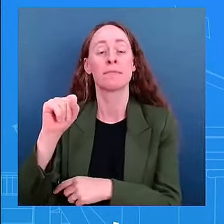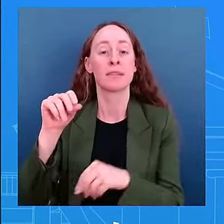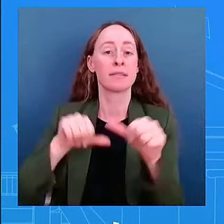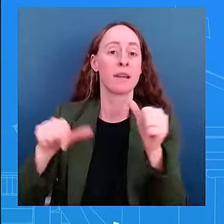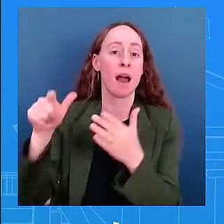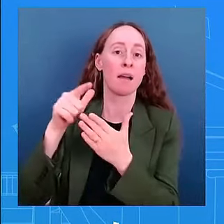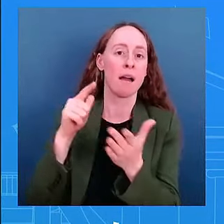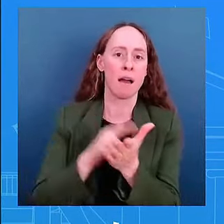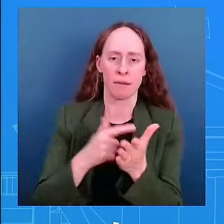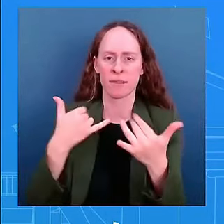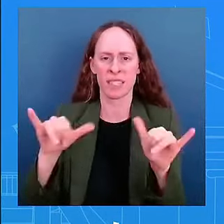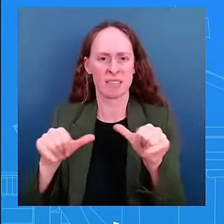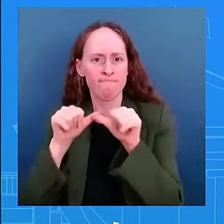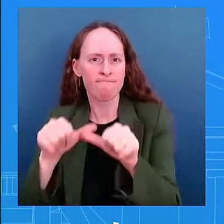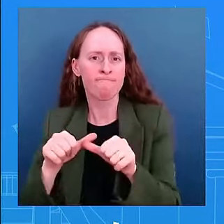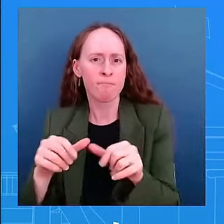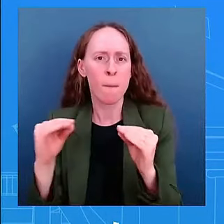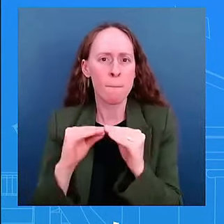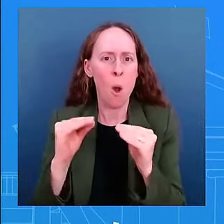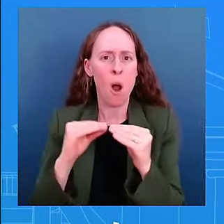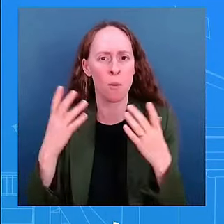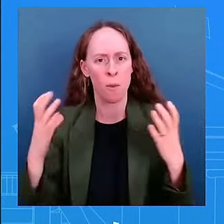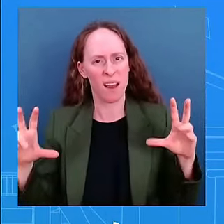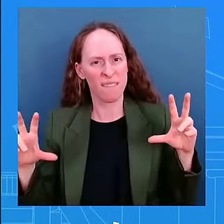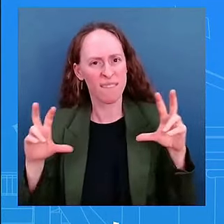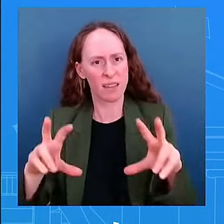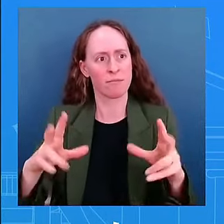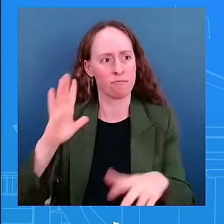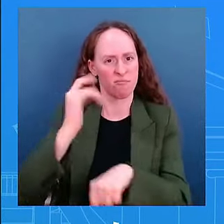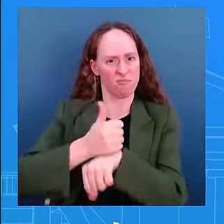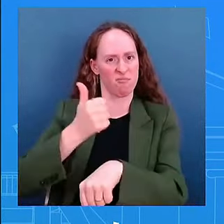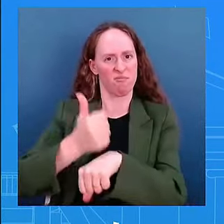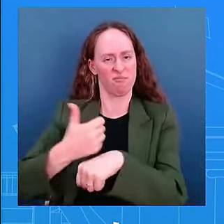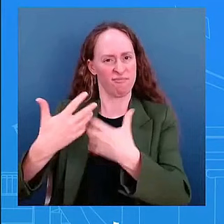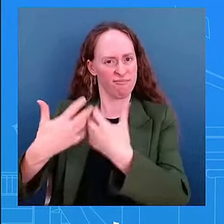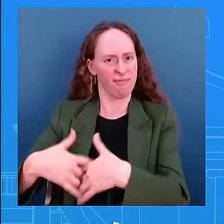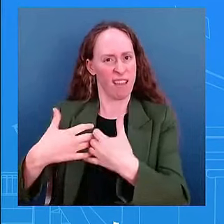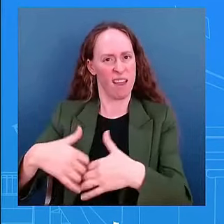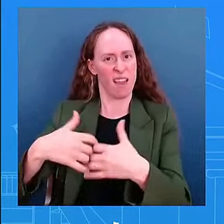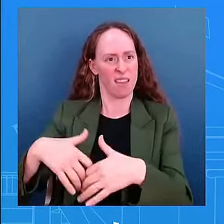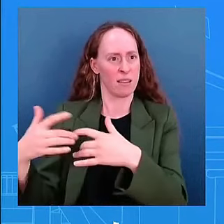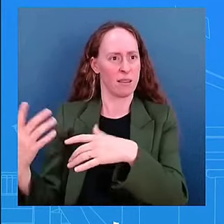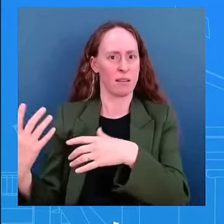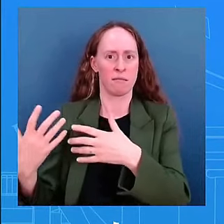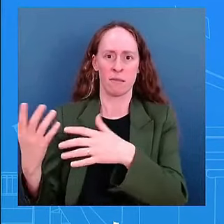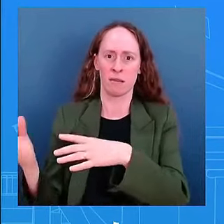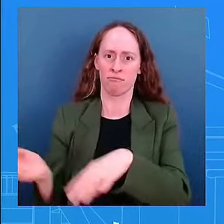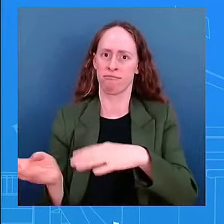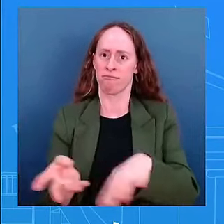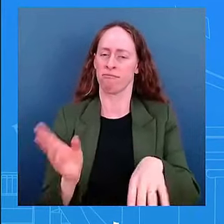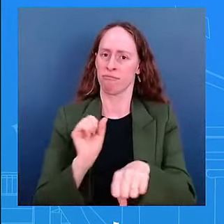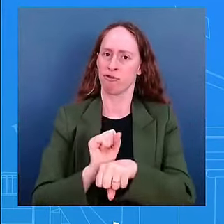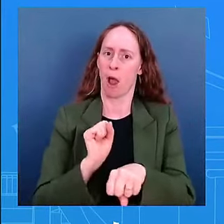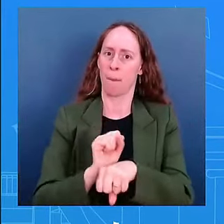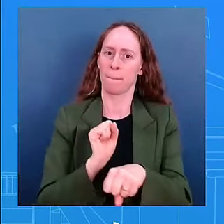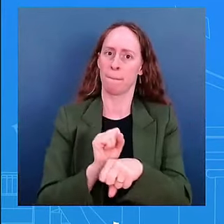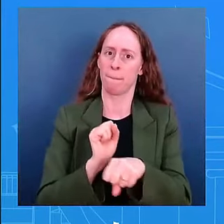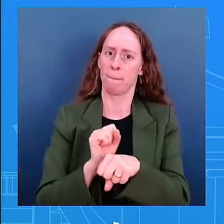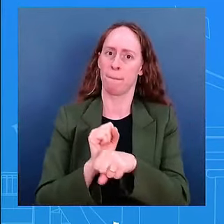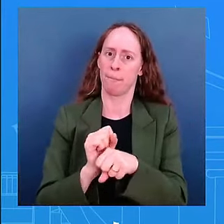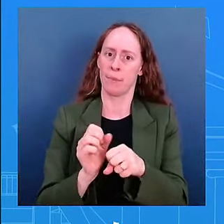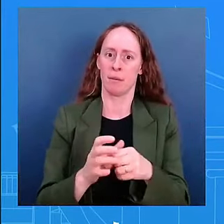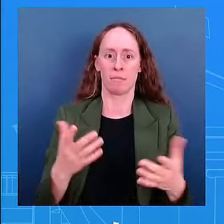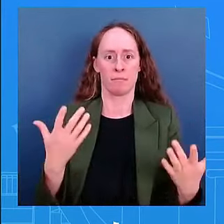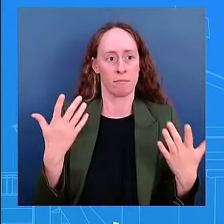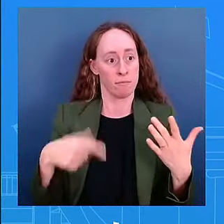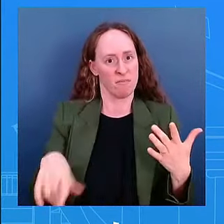uh though those big pieces of uh legislation that obviously are now laws acts that we want to see implemented